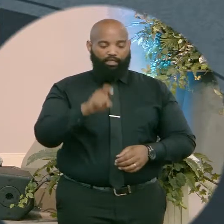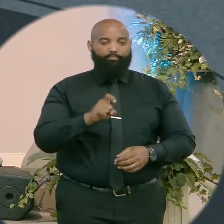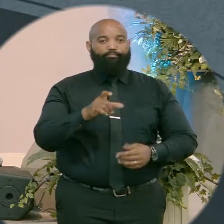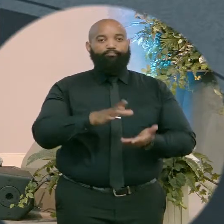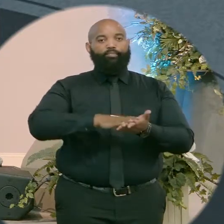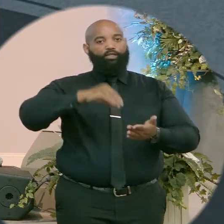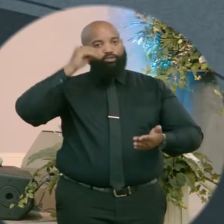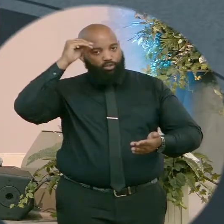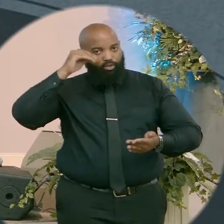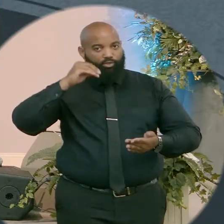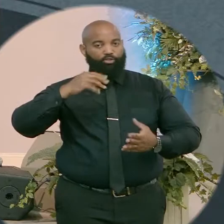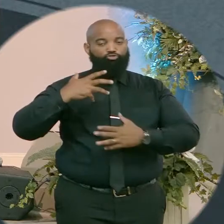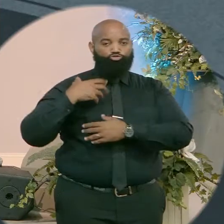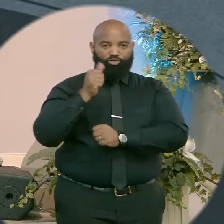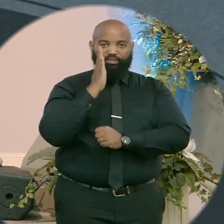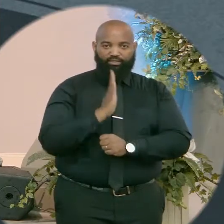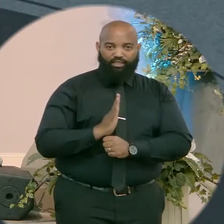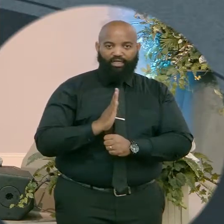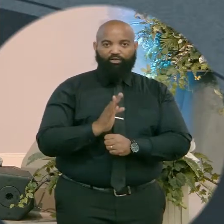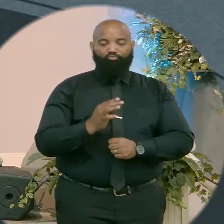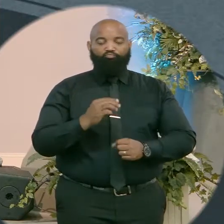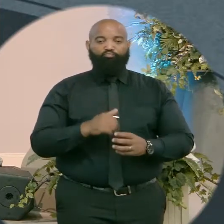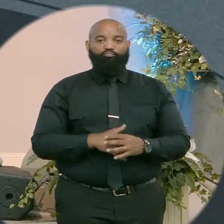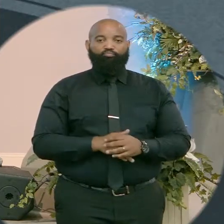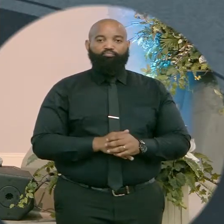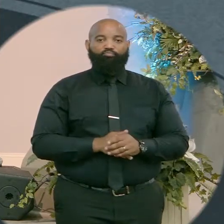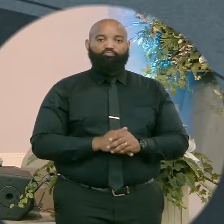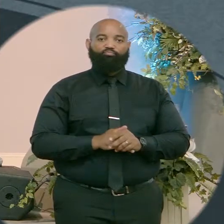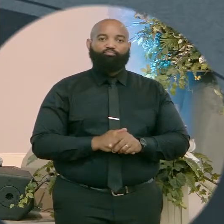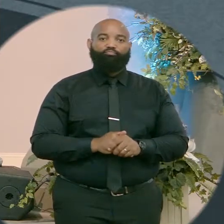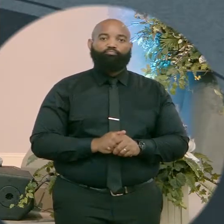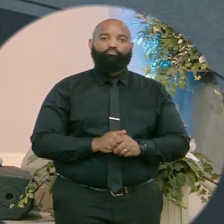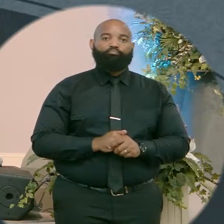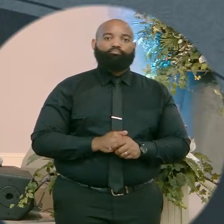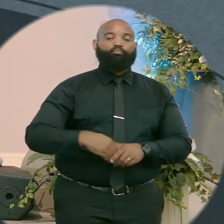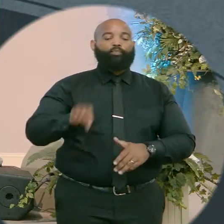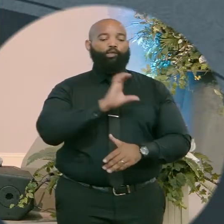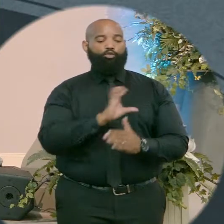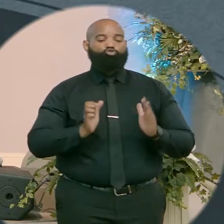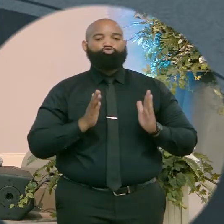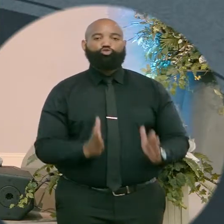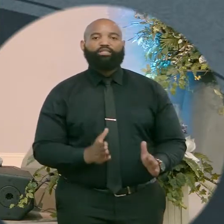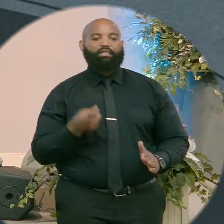We want to talk about the young man and when they saggy pants some Christians got saggy pants.